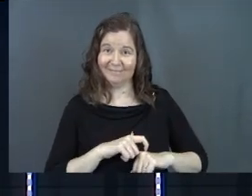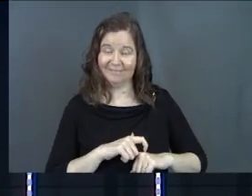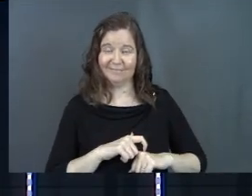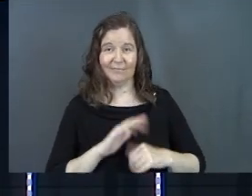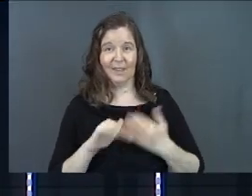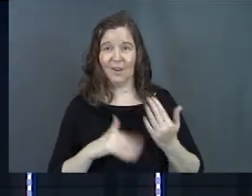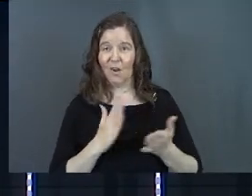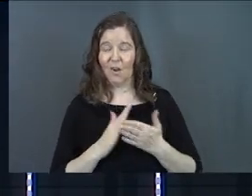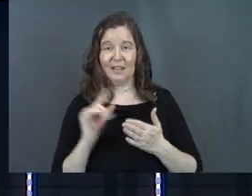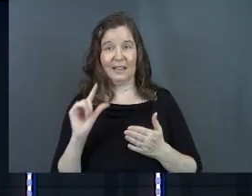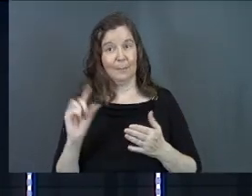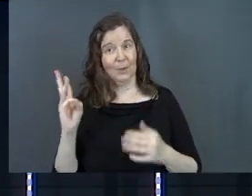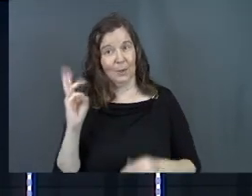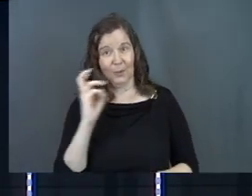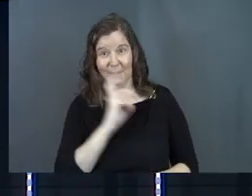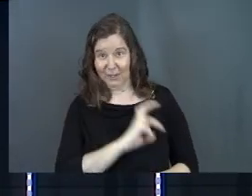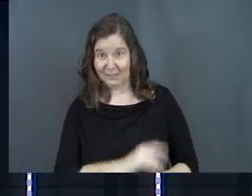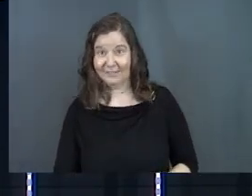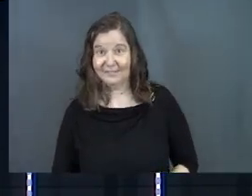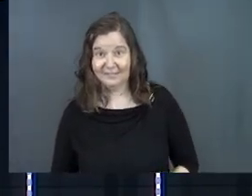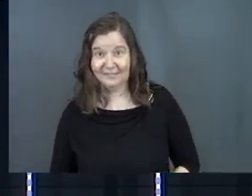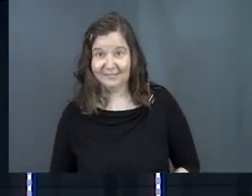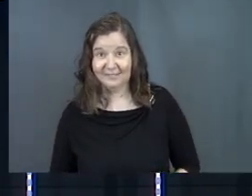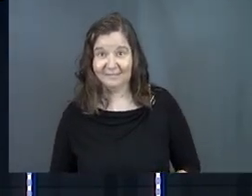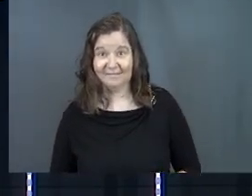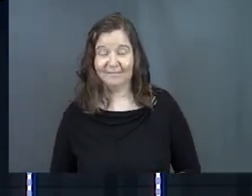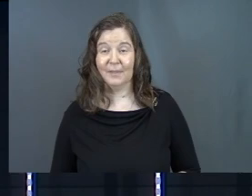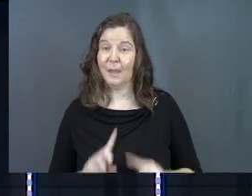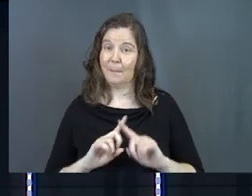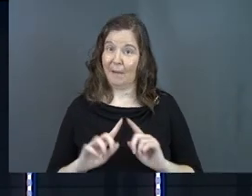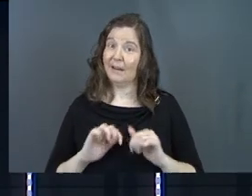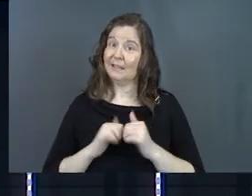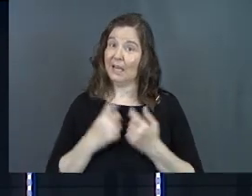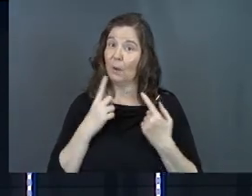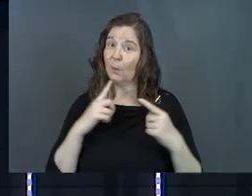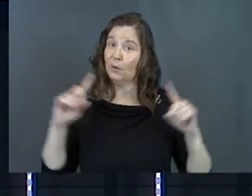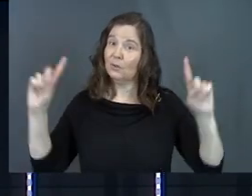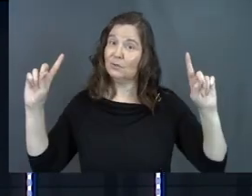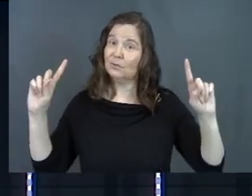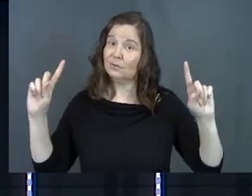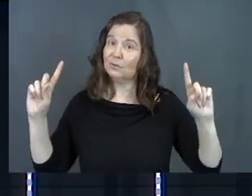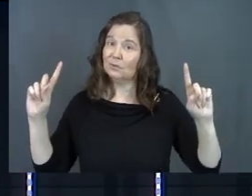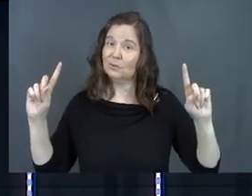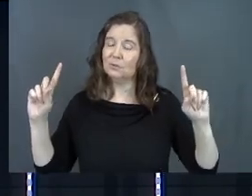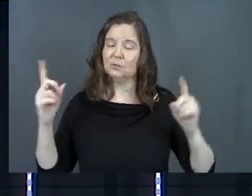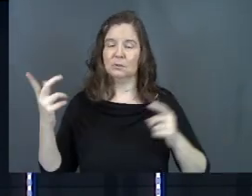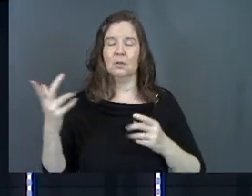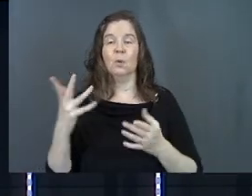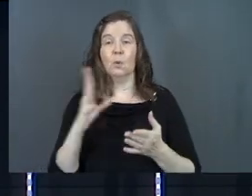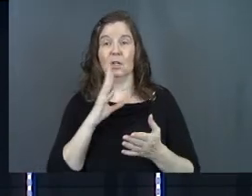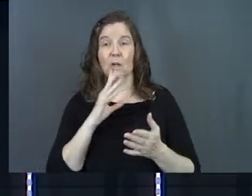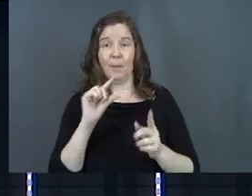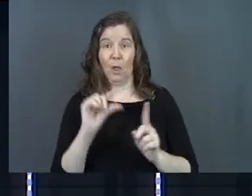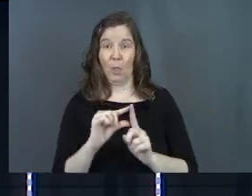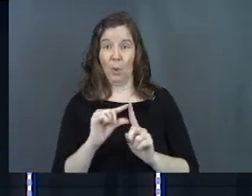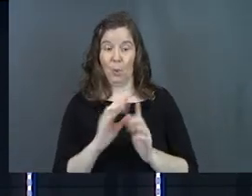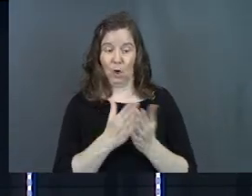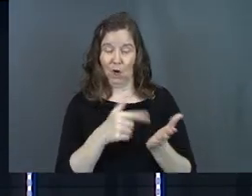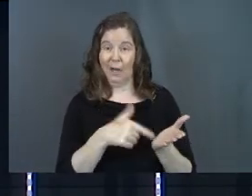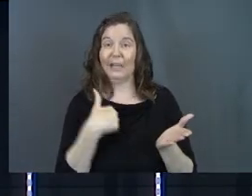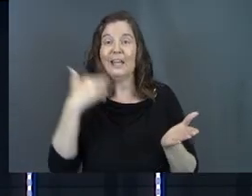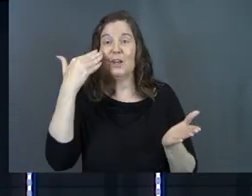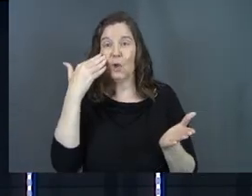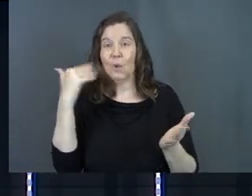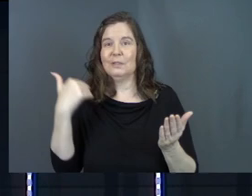It all gets a little bit weird, but it's how it works. So when he's talking about the word, he